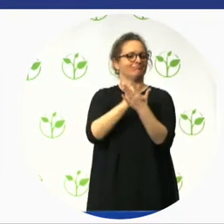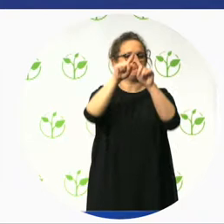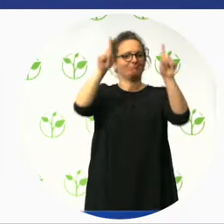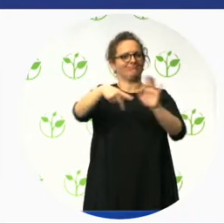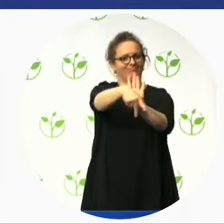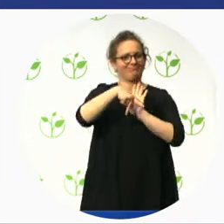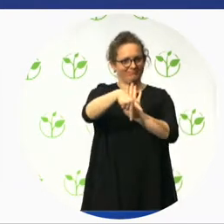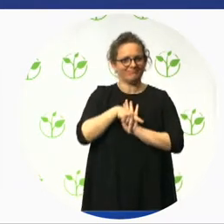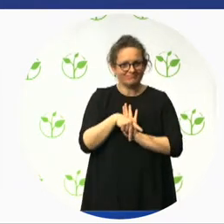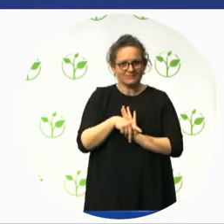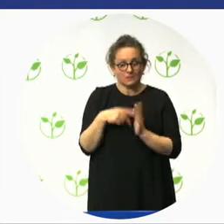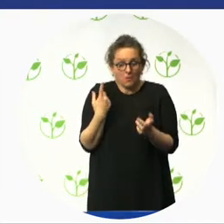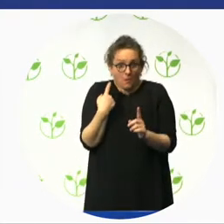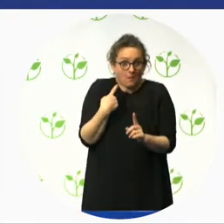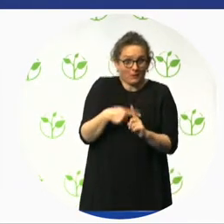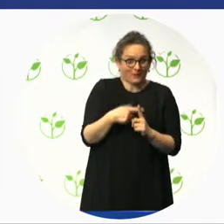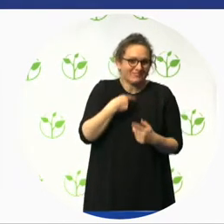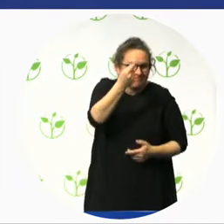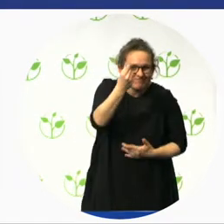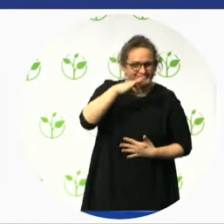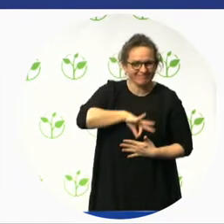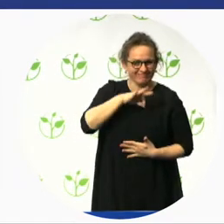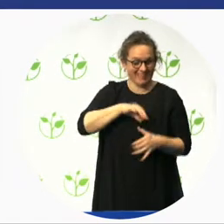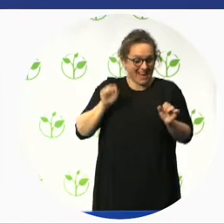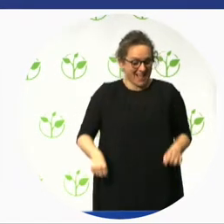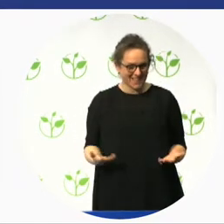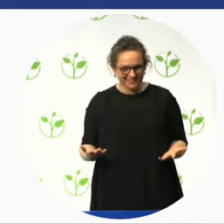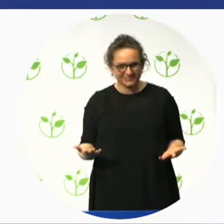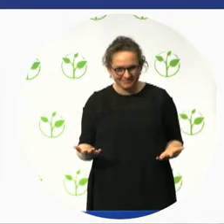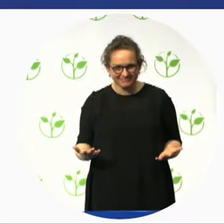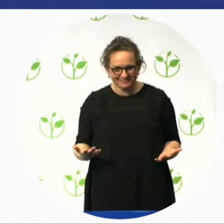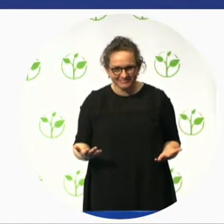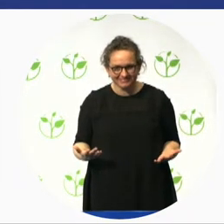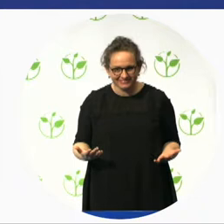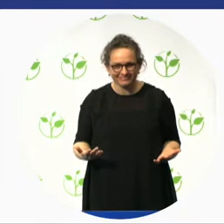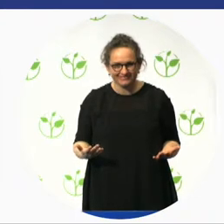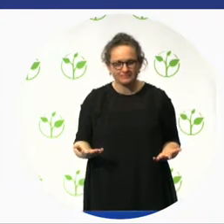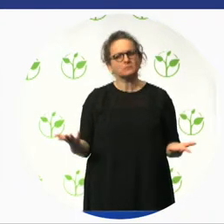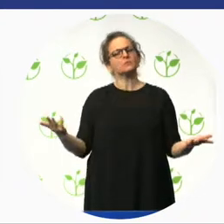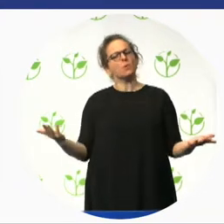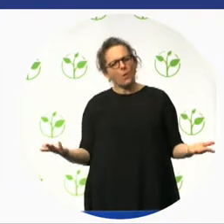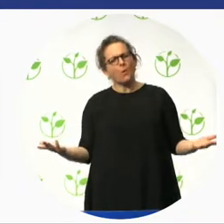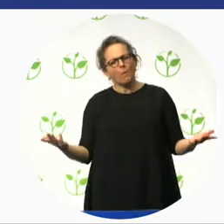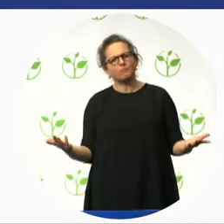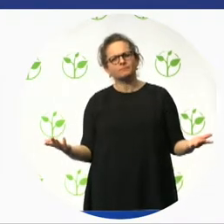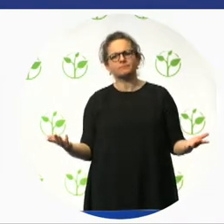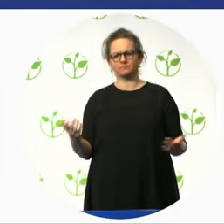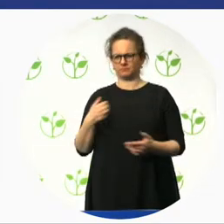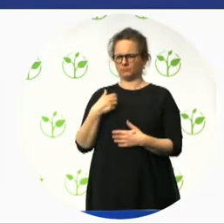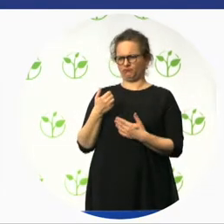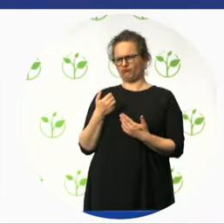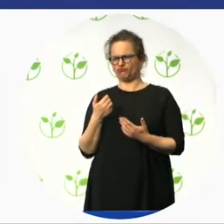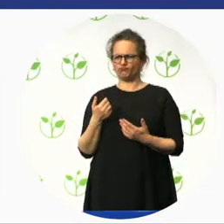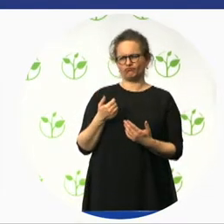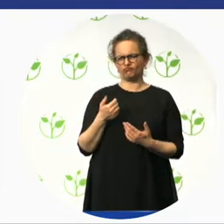plans to rate a certain amount of buildings in BC, as well as train a certain amount of assessors in